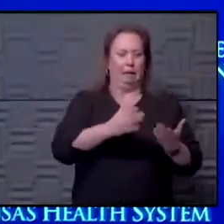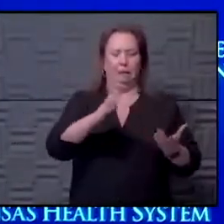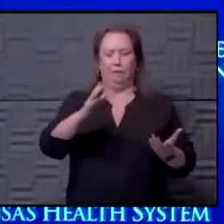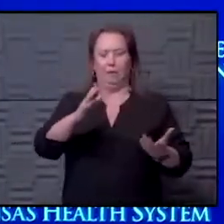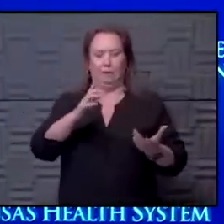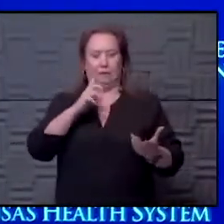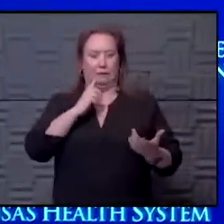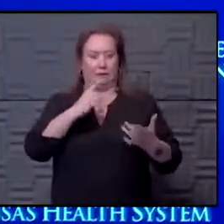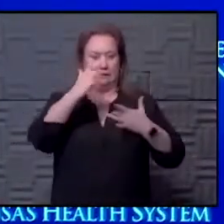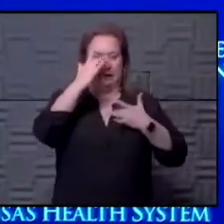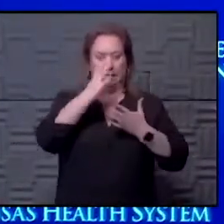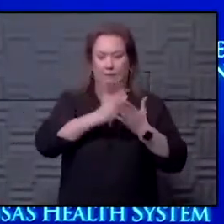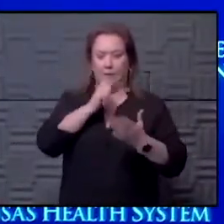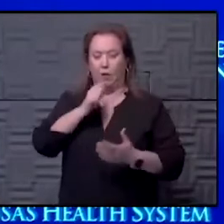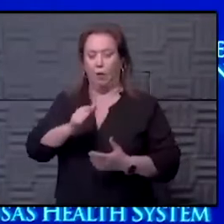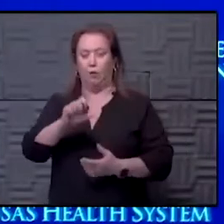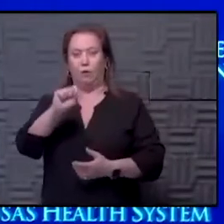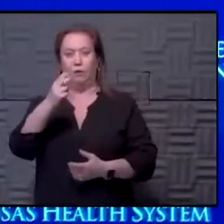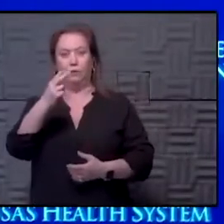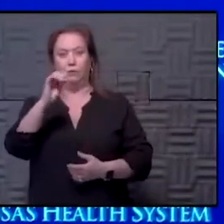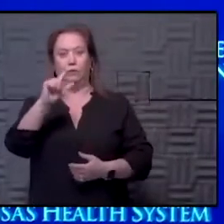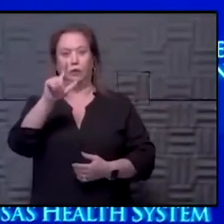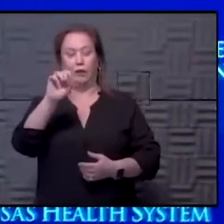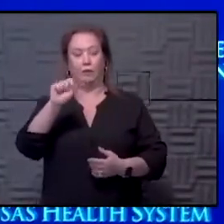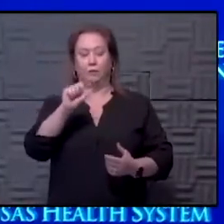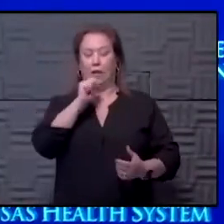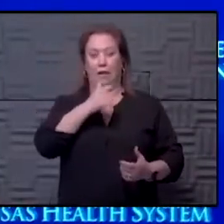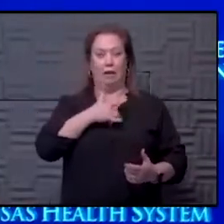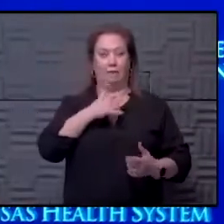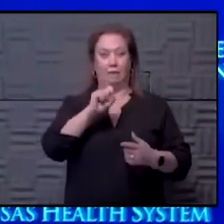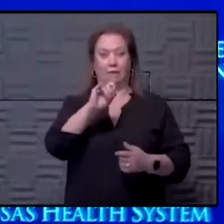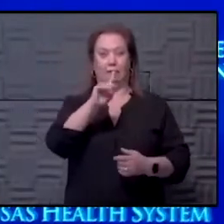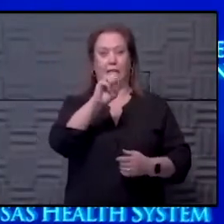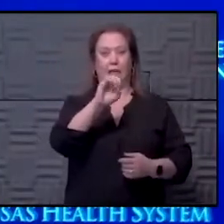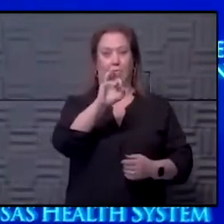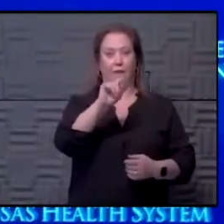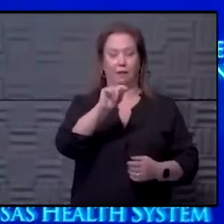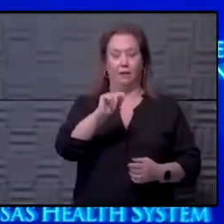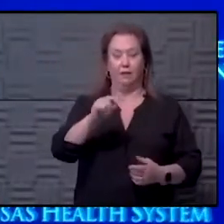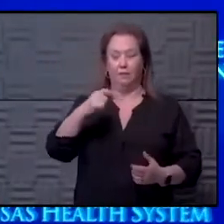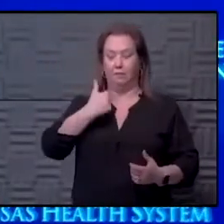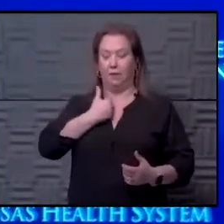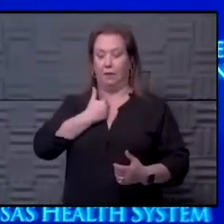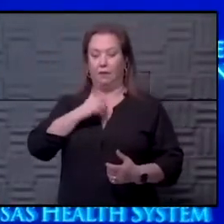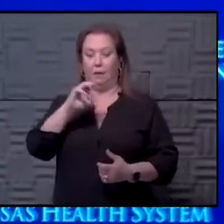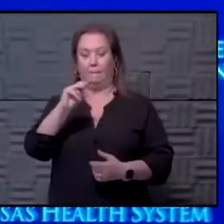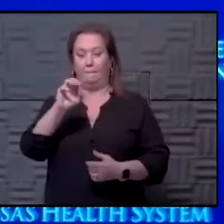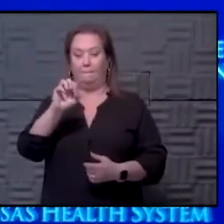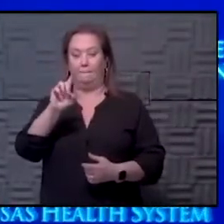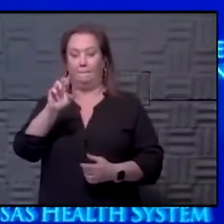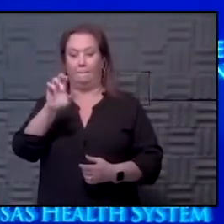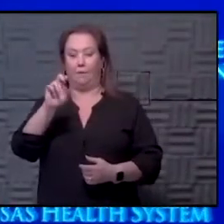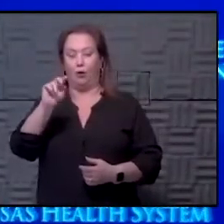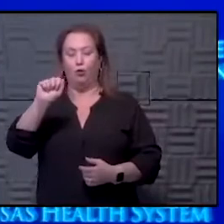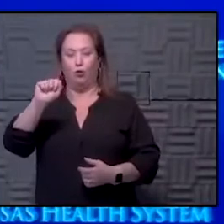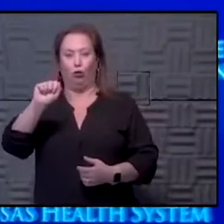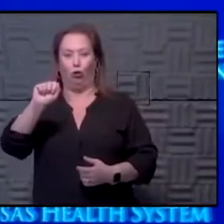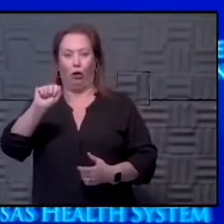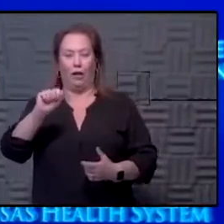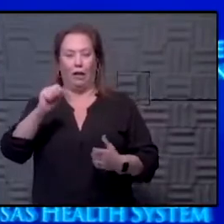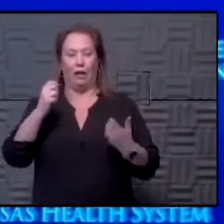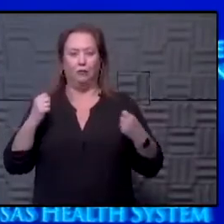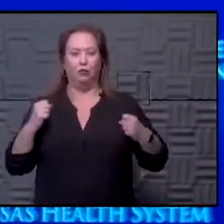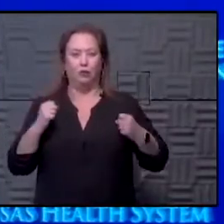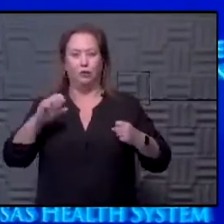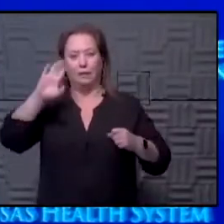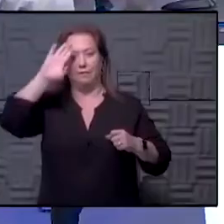shingles vaccine. I barely had a side effect from the shingles vaccine. I had a terrible time with the Moderna second dose. Not terrible. I just got chills